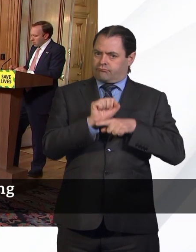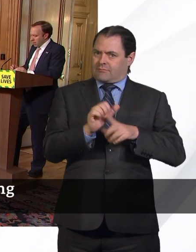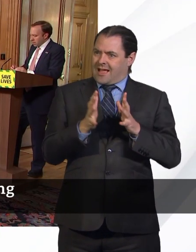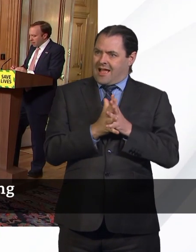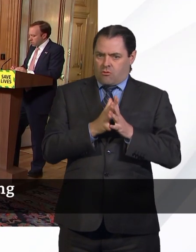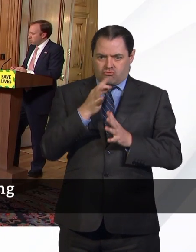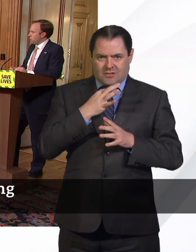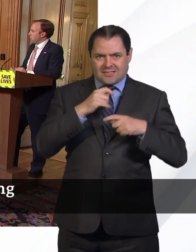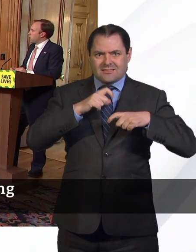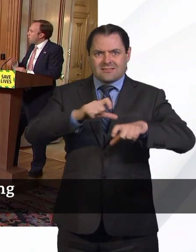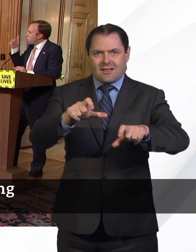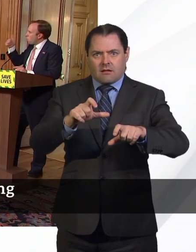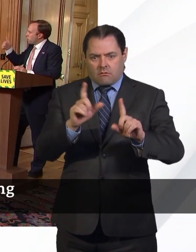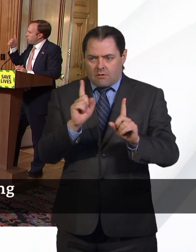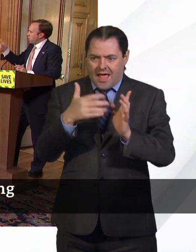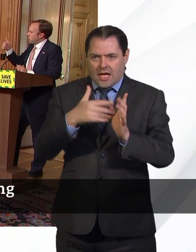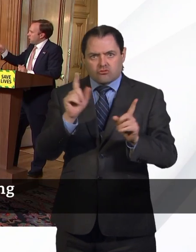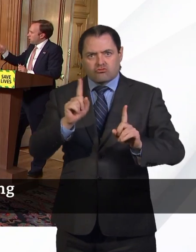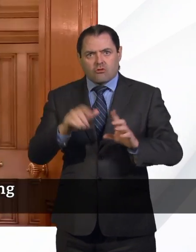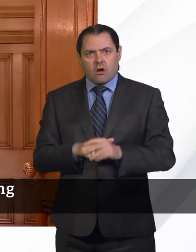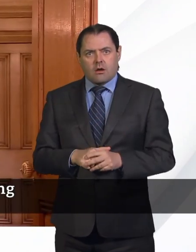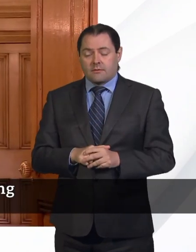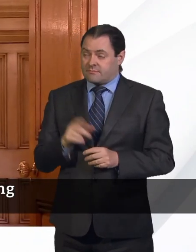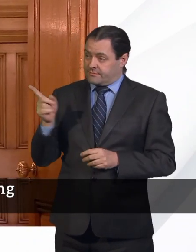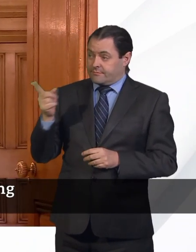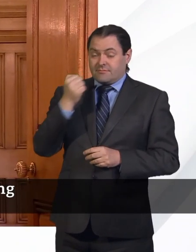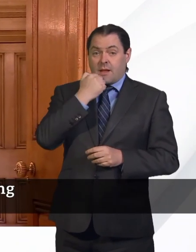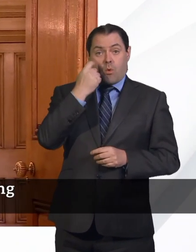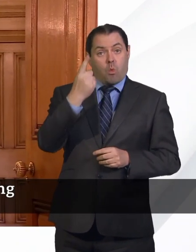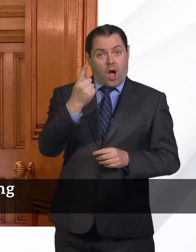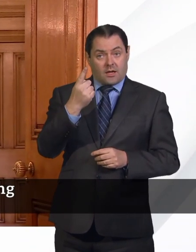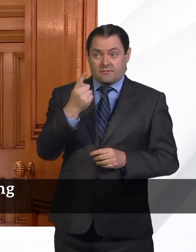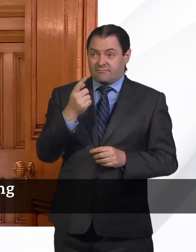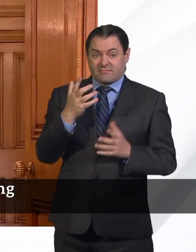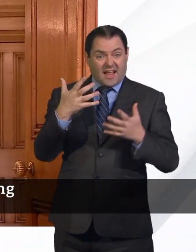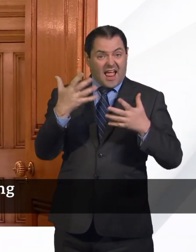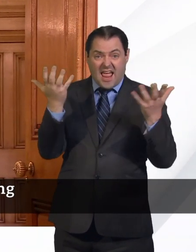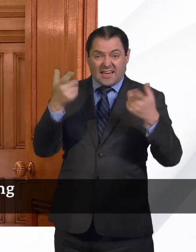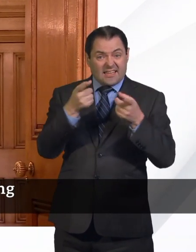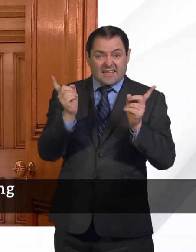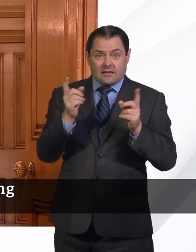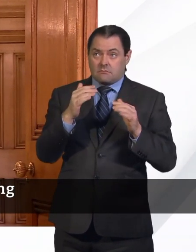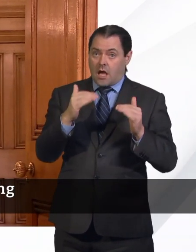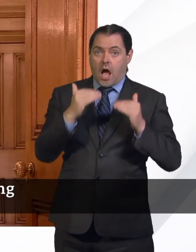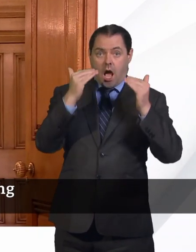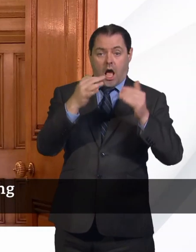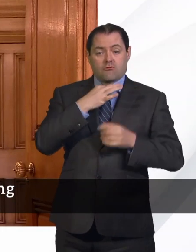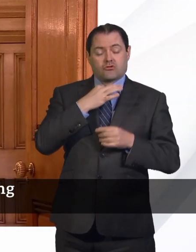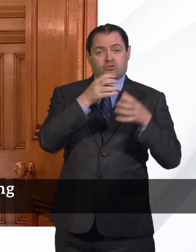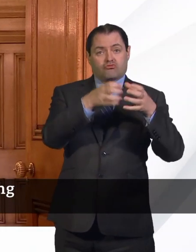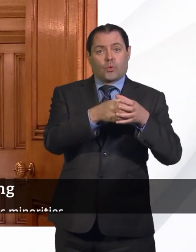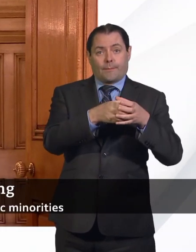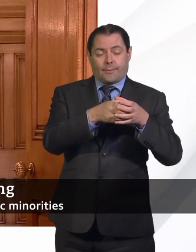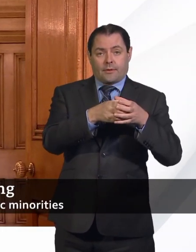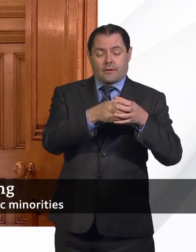away? Yes, absolutely. The number one thing I'd say is that for anybody in a higher risk group, the